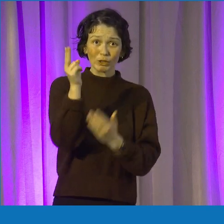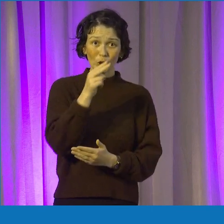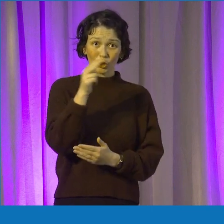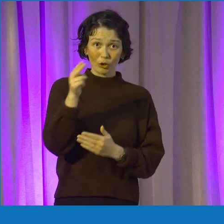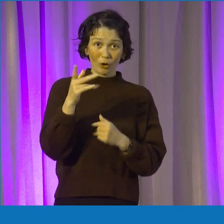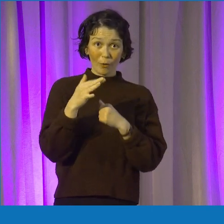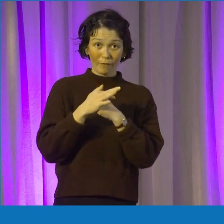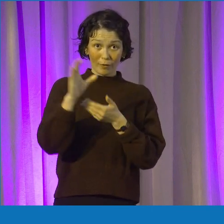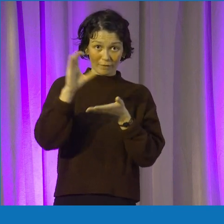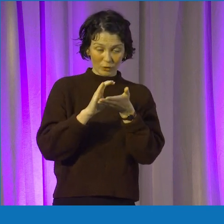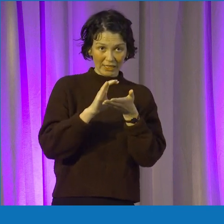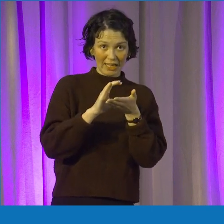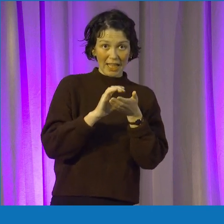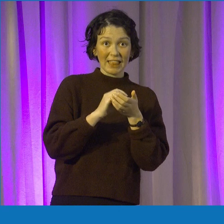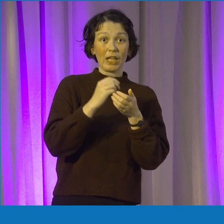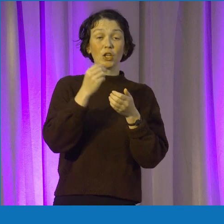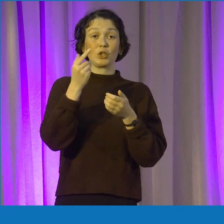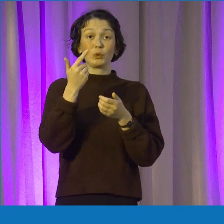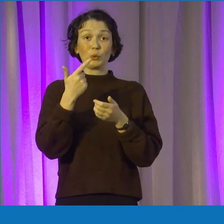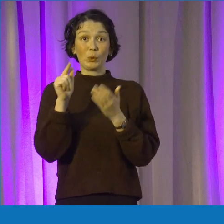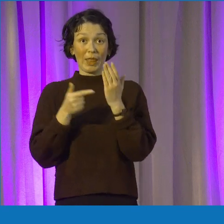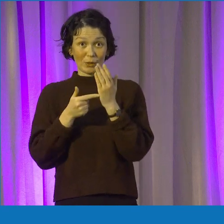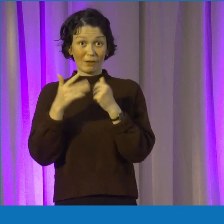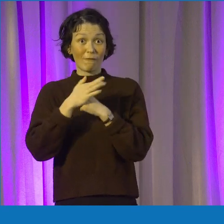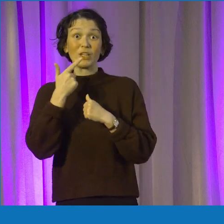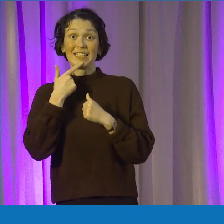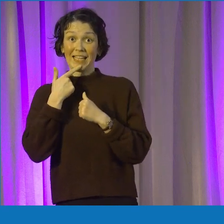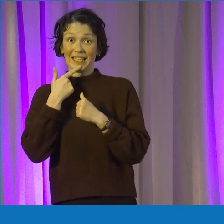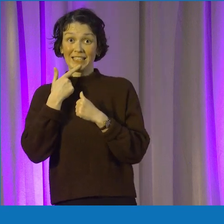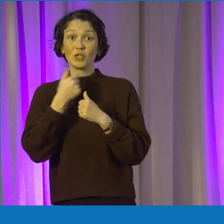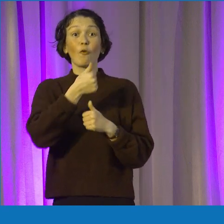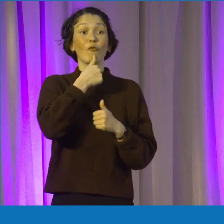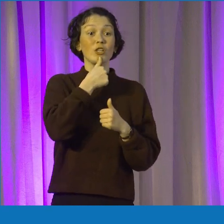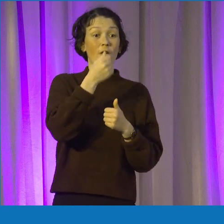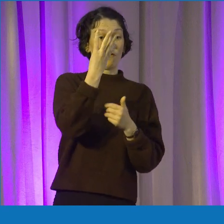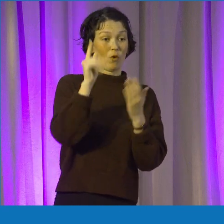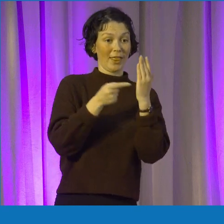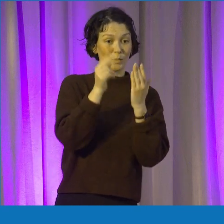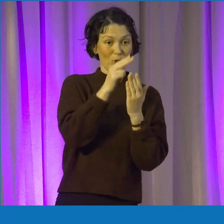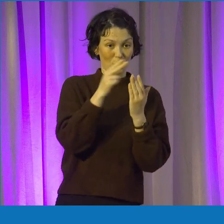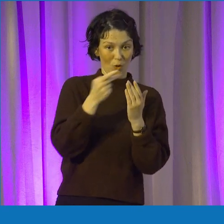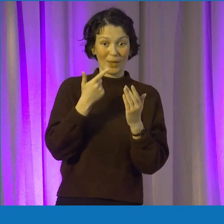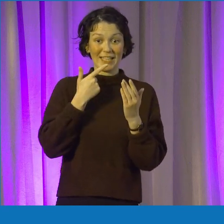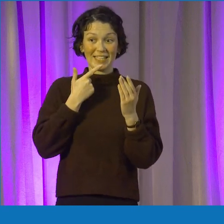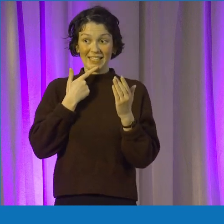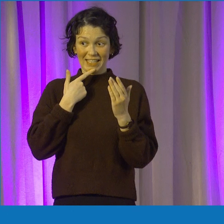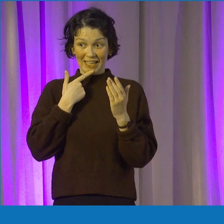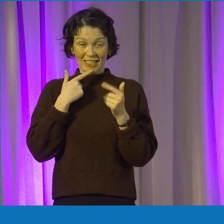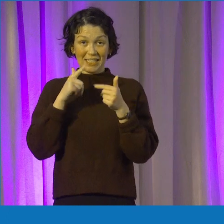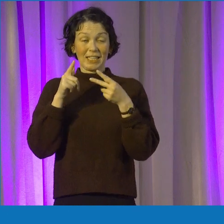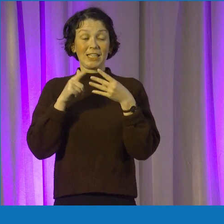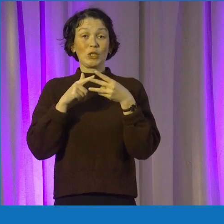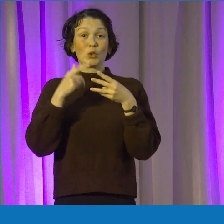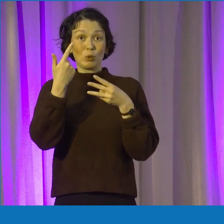2,000 euro for second place, and another 1,000 euro for third place. And when I did it, we came second with our project,